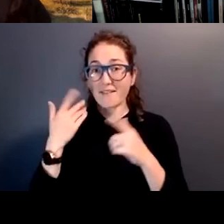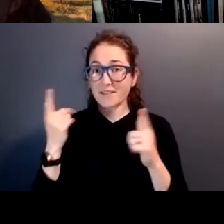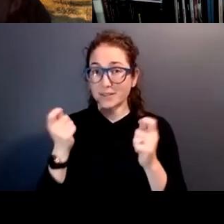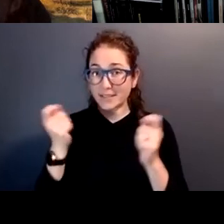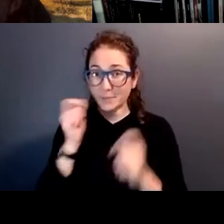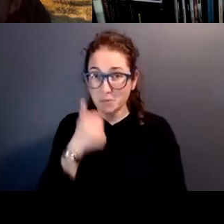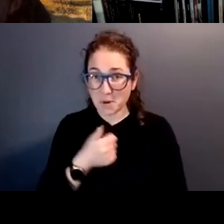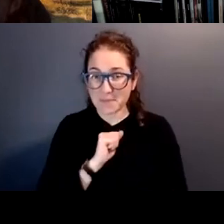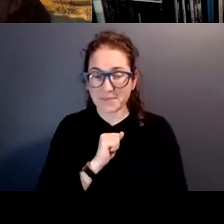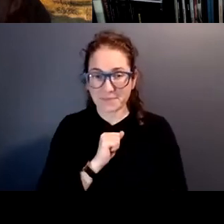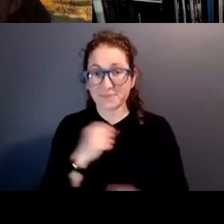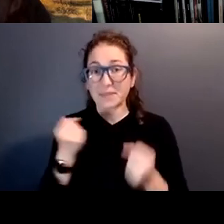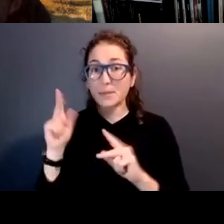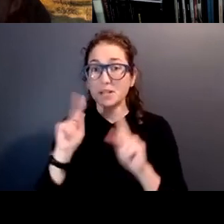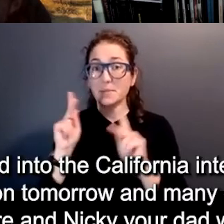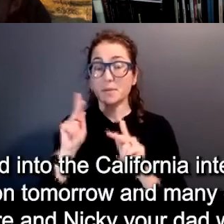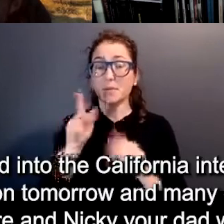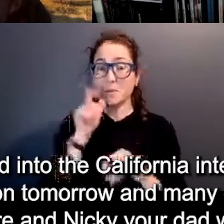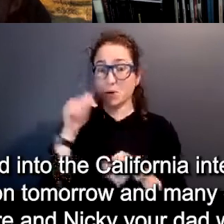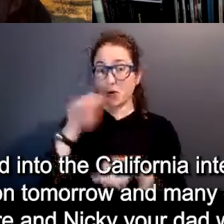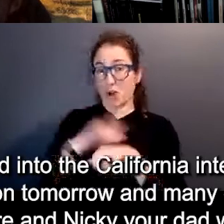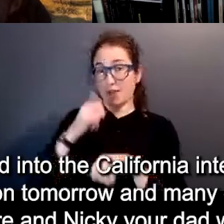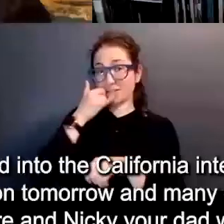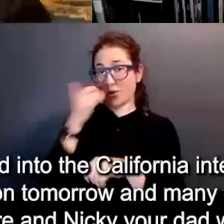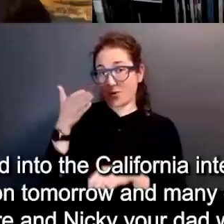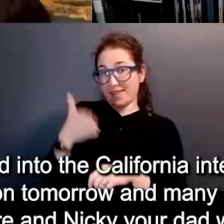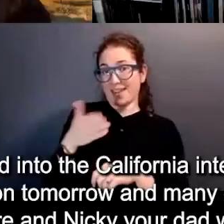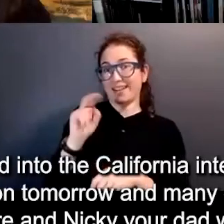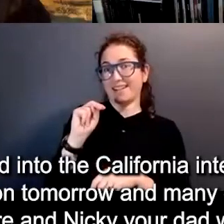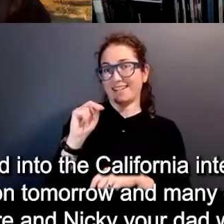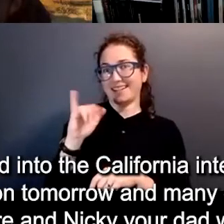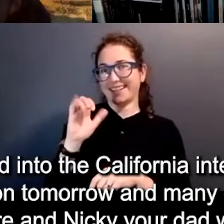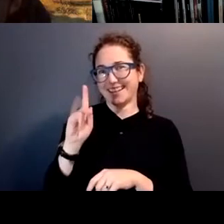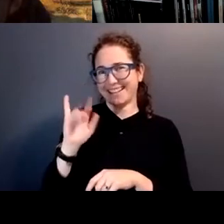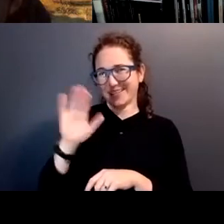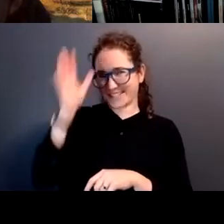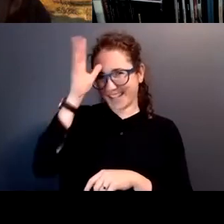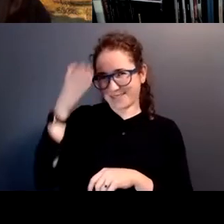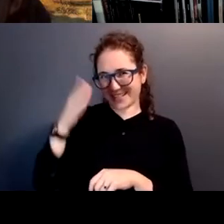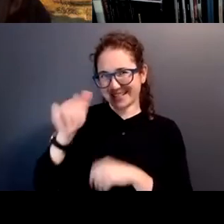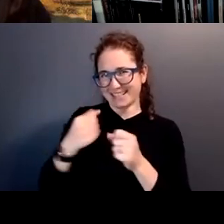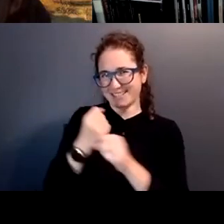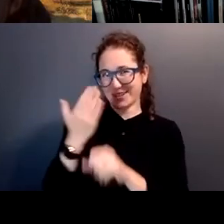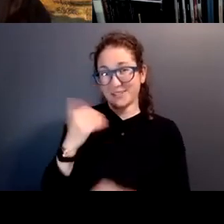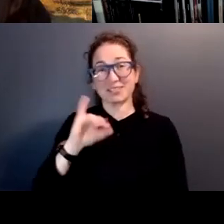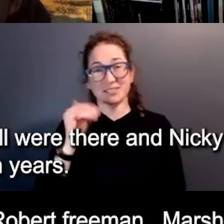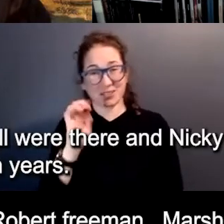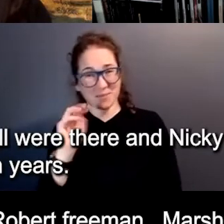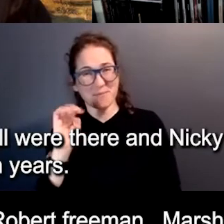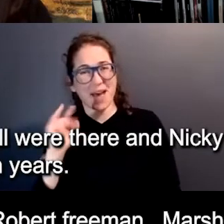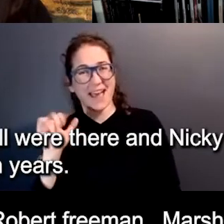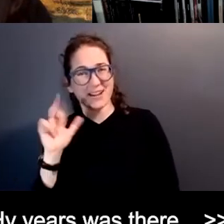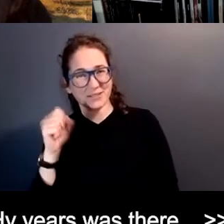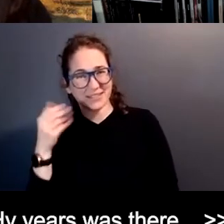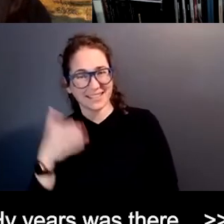And many of the people who are on this call were there. And Nikki, your dad was there 10 years ago. was Joe Myers was there. Myers was there.